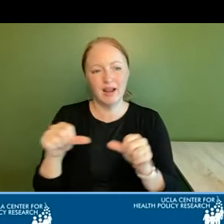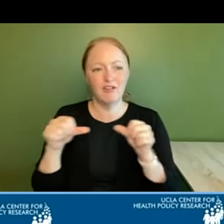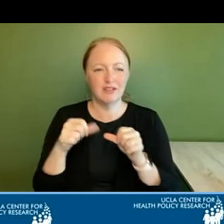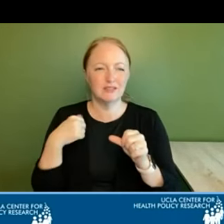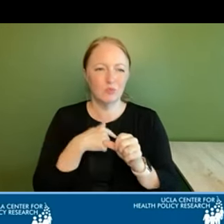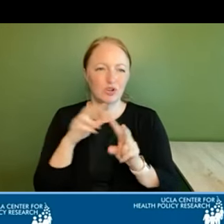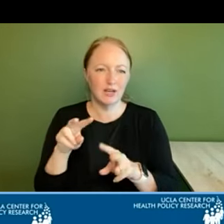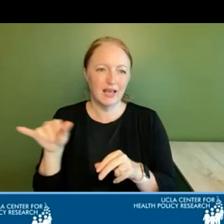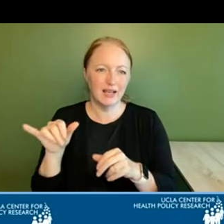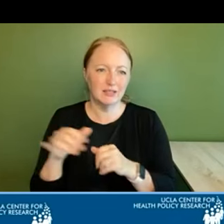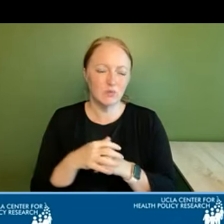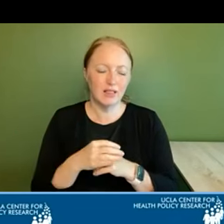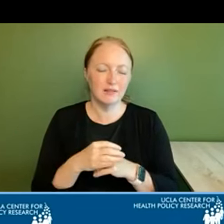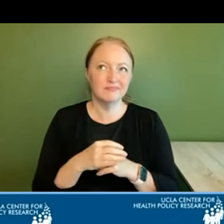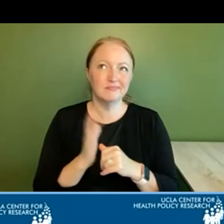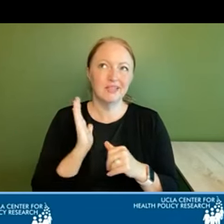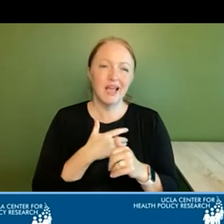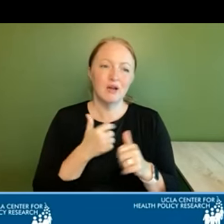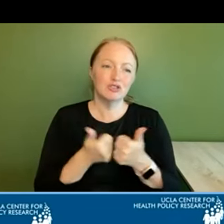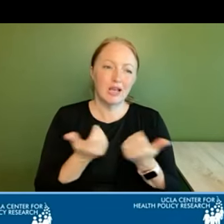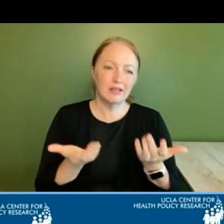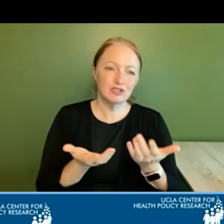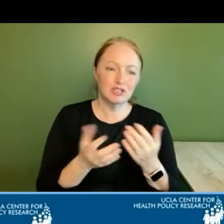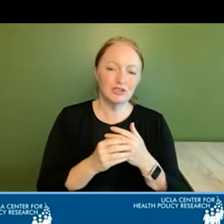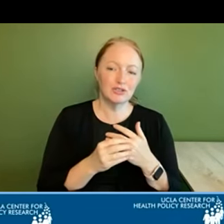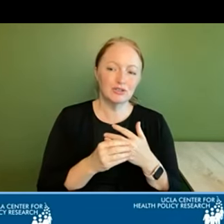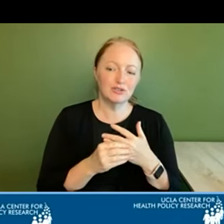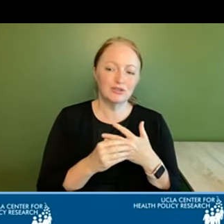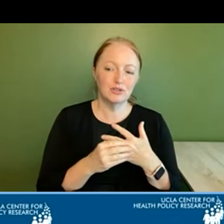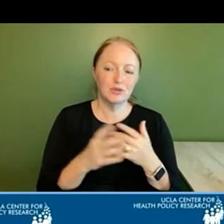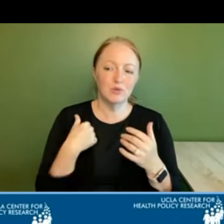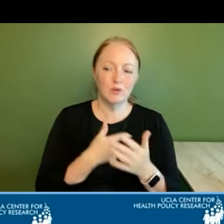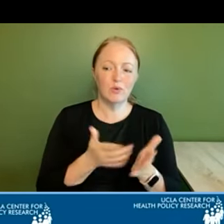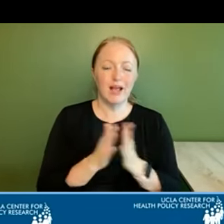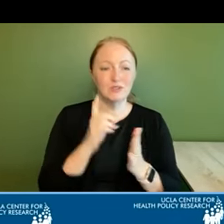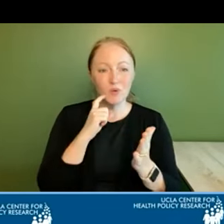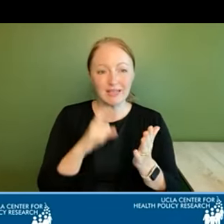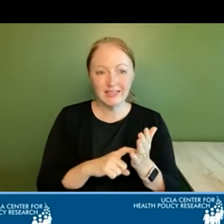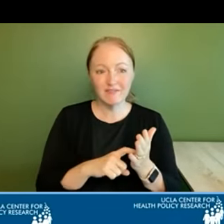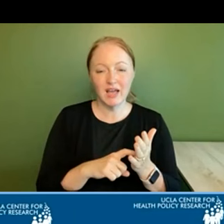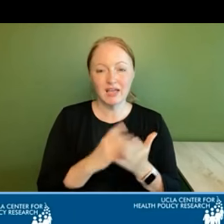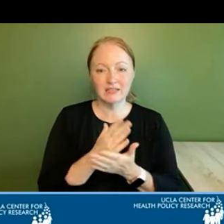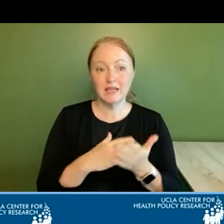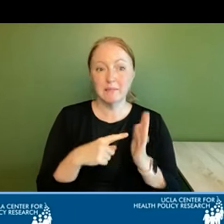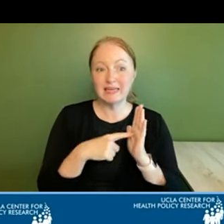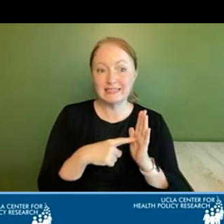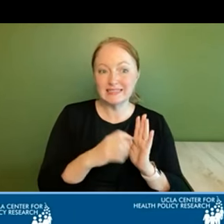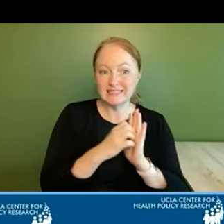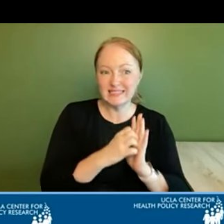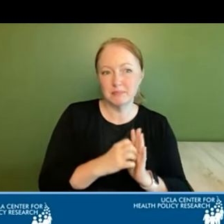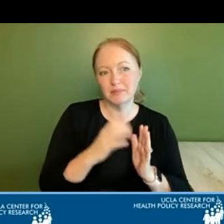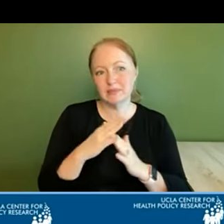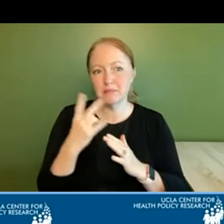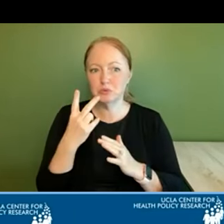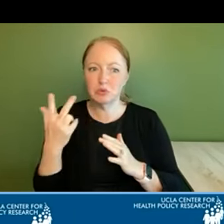looking at as well and i think our challenge here is that we were asked to identify some examples the top two or